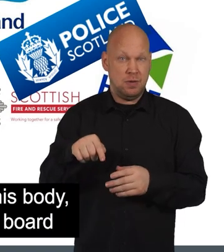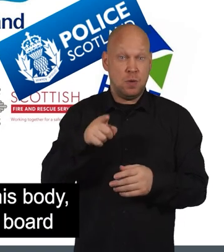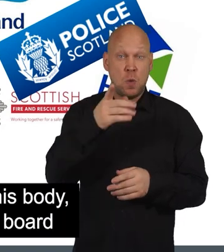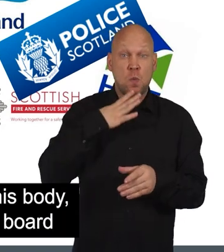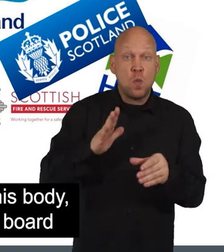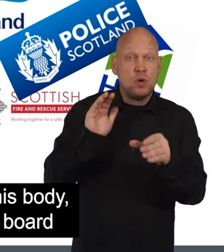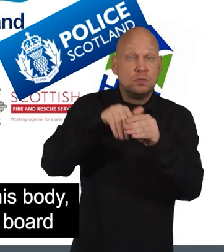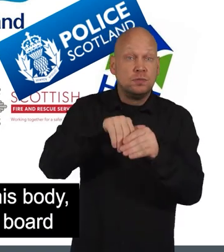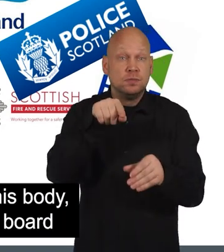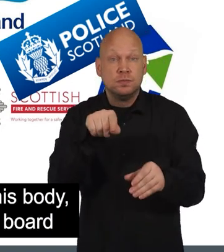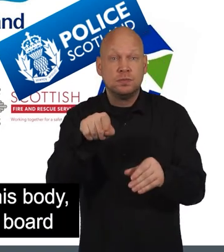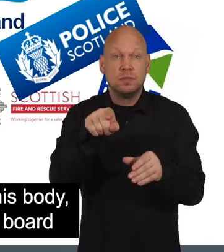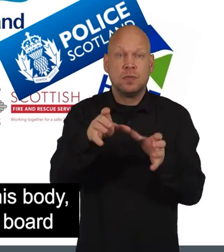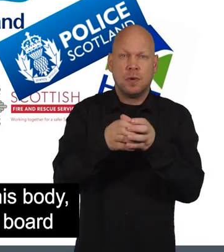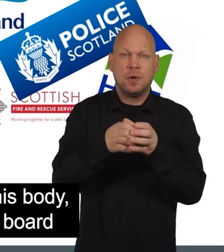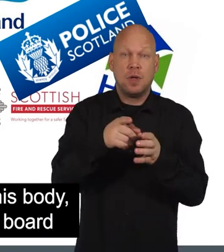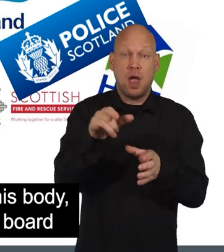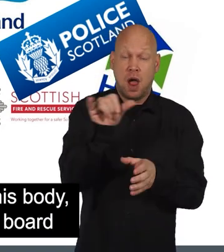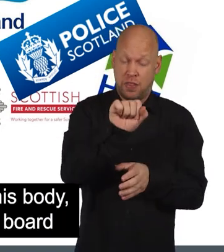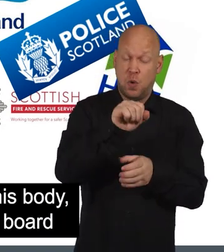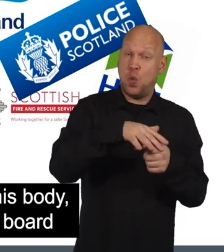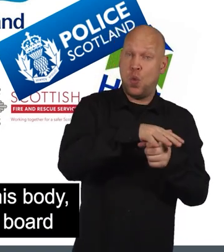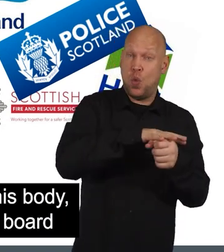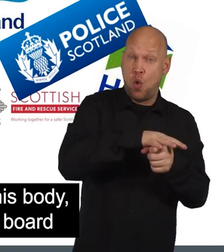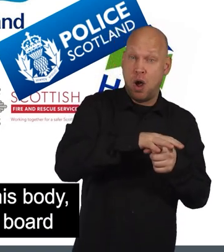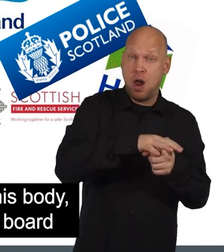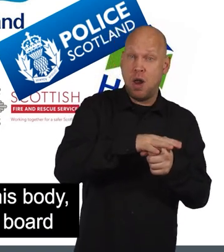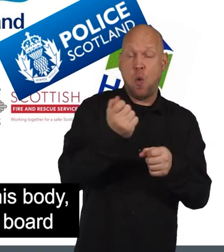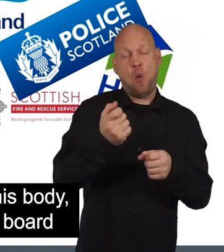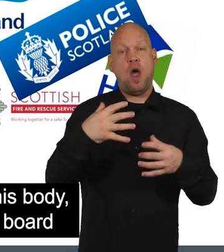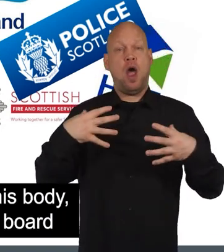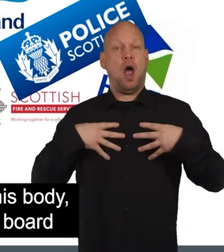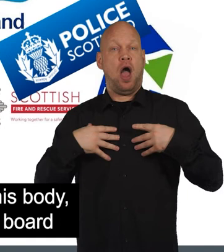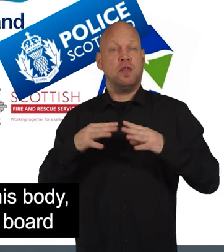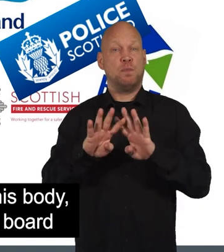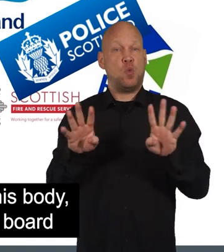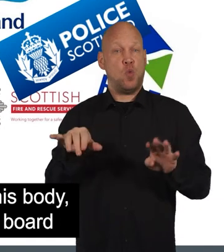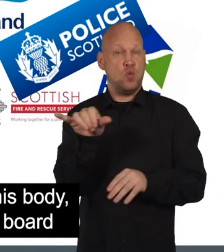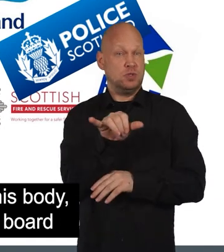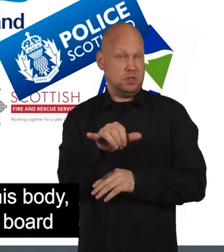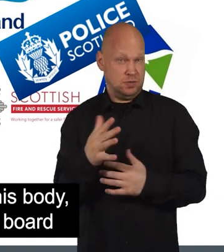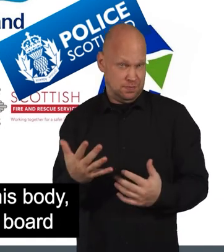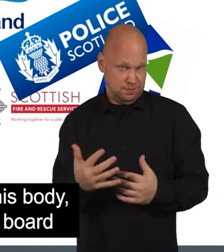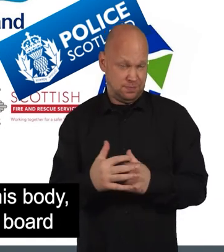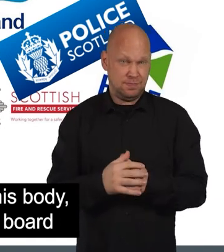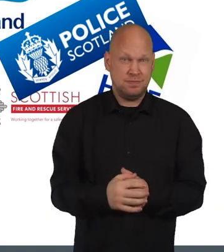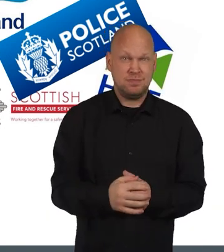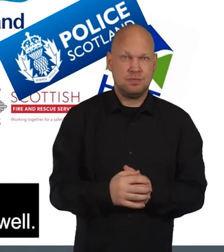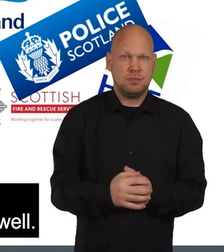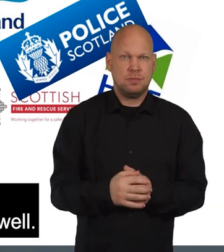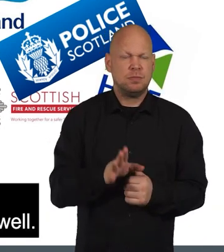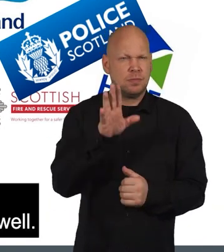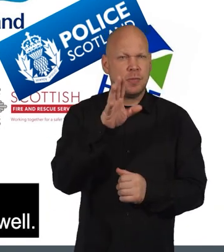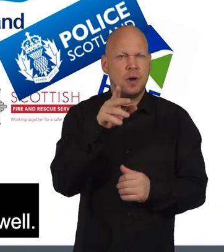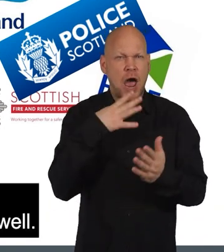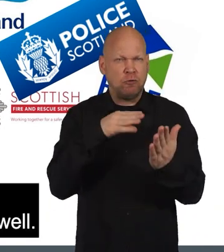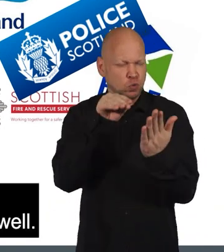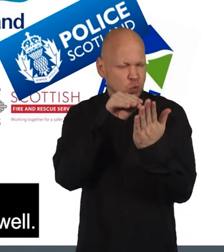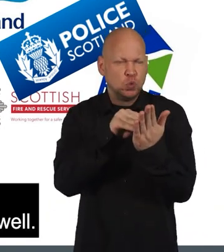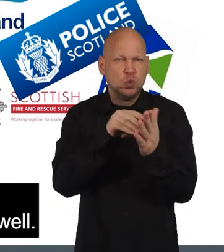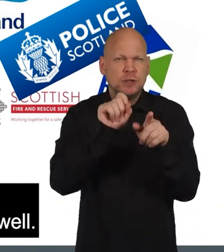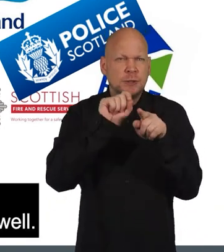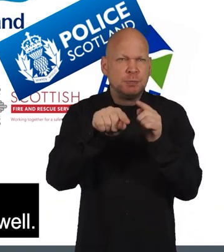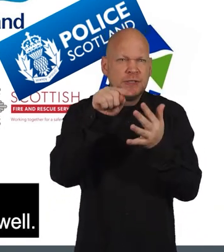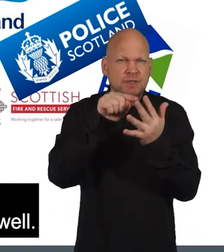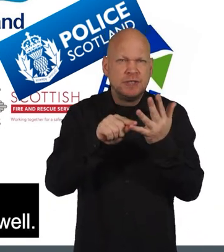If you want to make a participation request to this body, make it to either your local authority or health board and specify that you